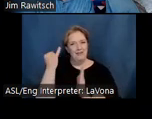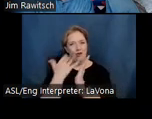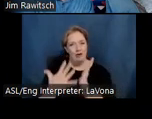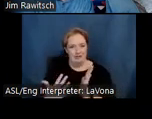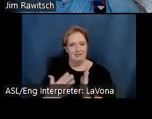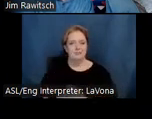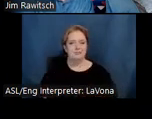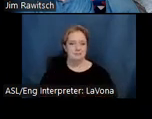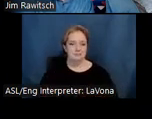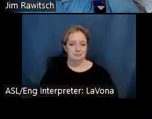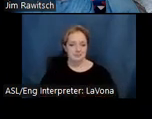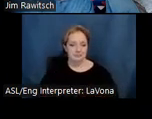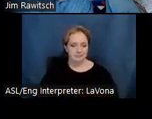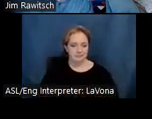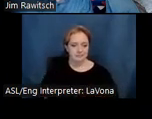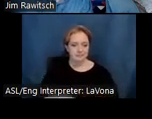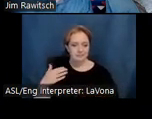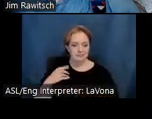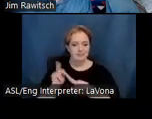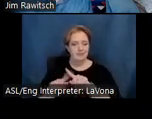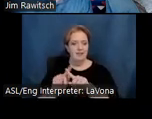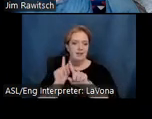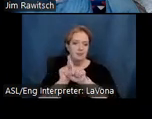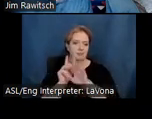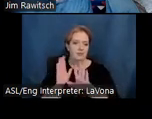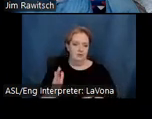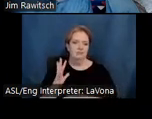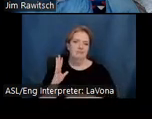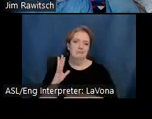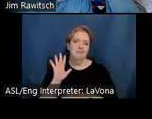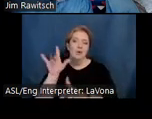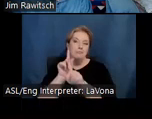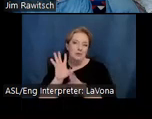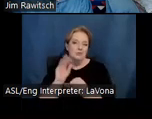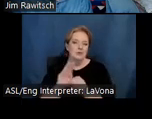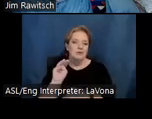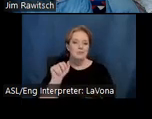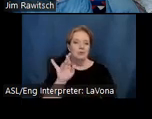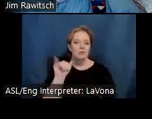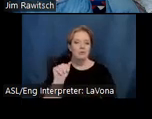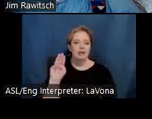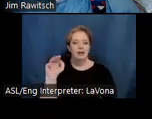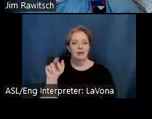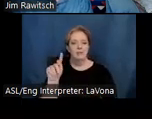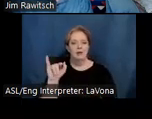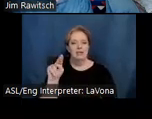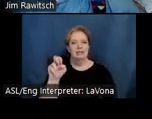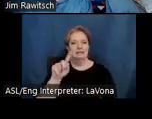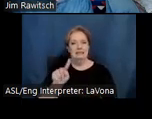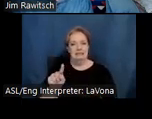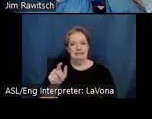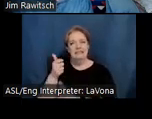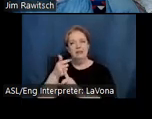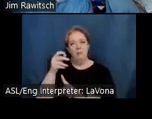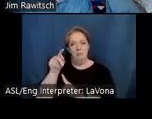Among Alfreda's mentors was the great American potter Maria Martinez, whose black-on-black ceramic works